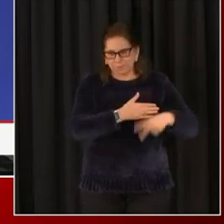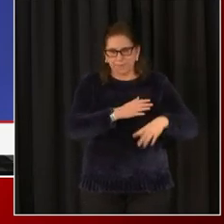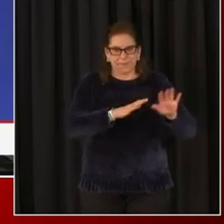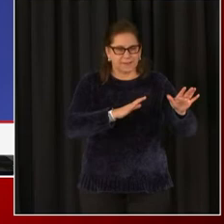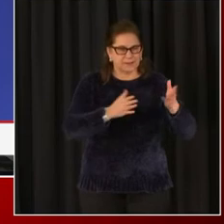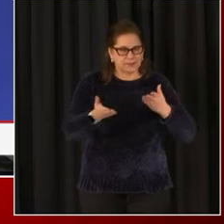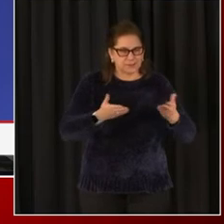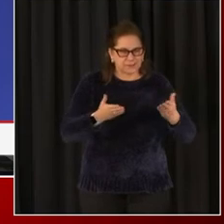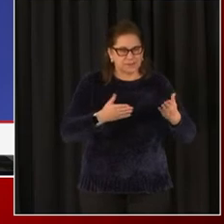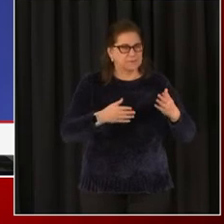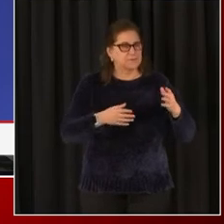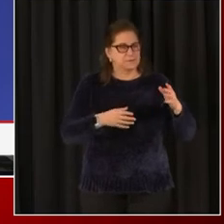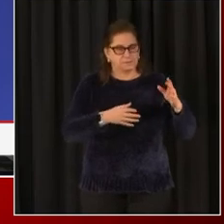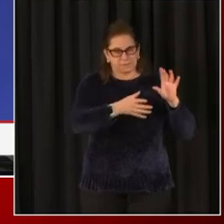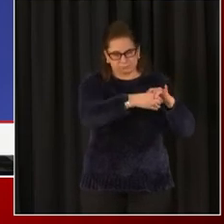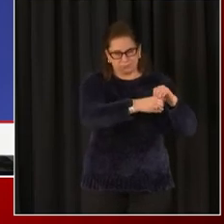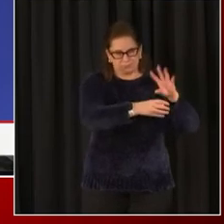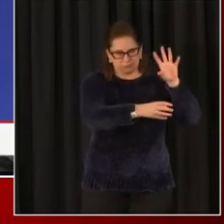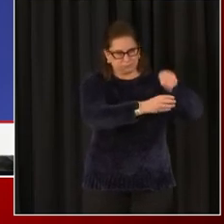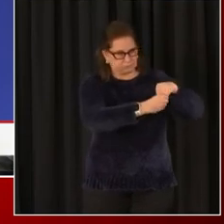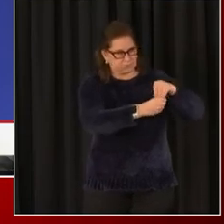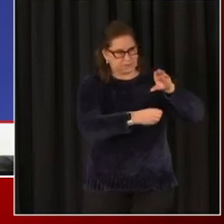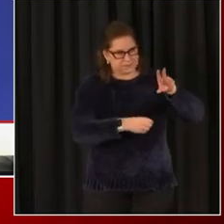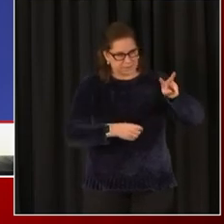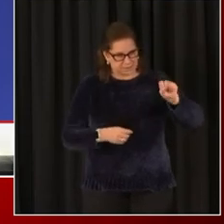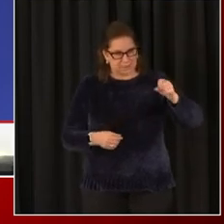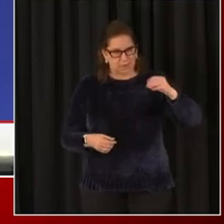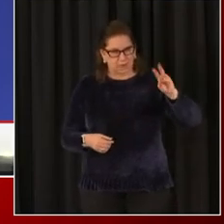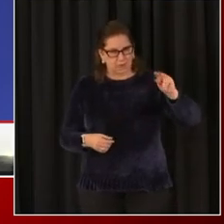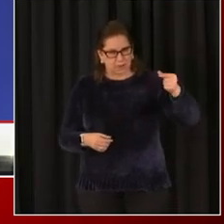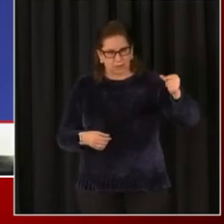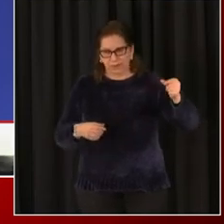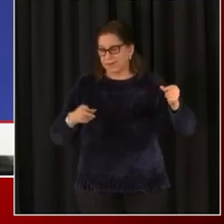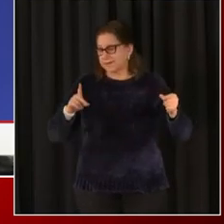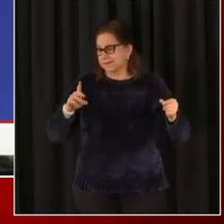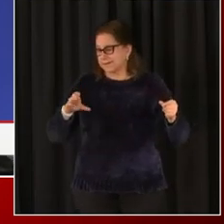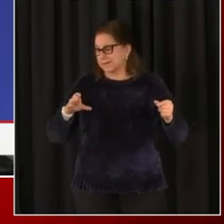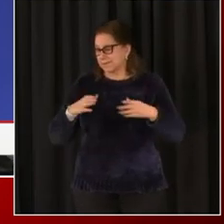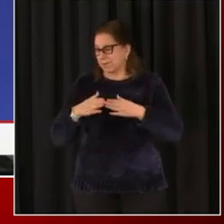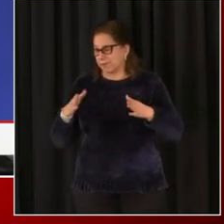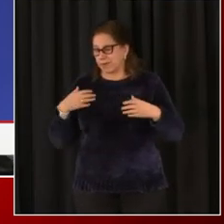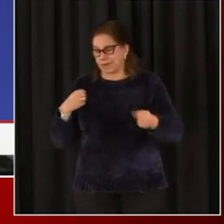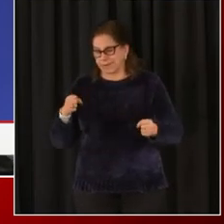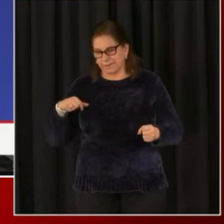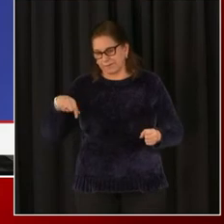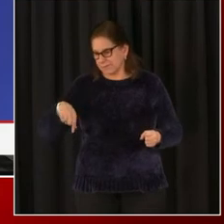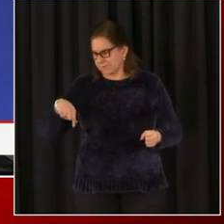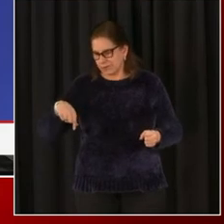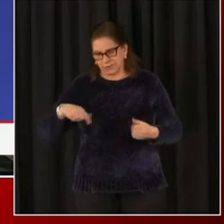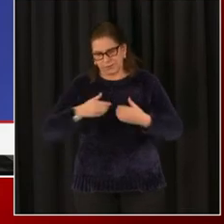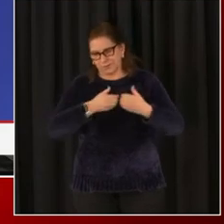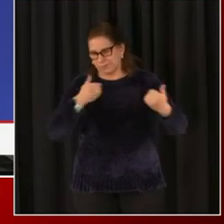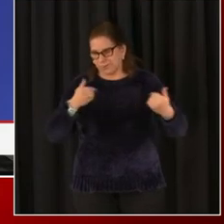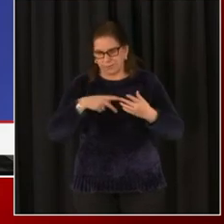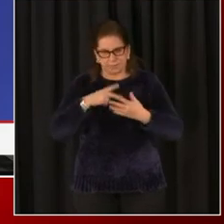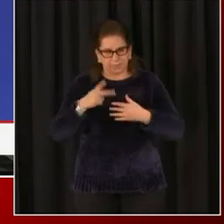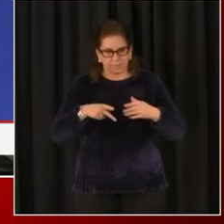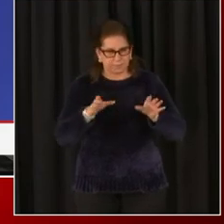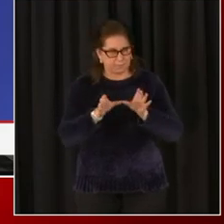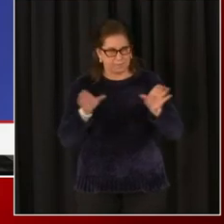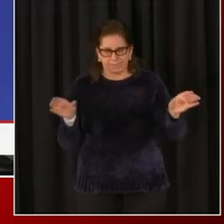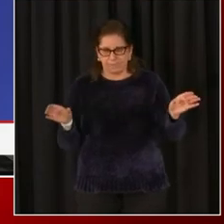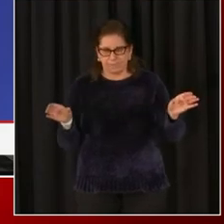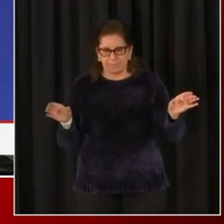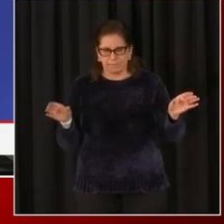nursing home and the CVS and Walgreens partnership. The DC health and DC government are not involved in the scheduling